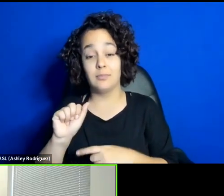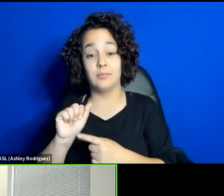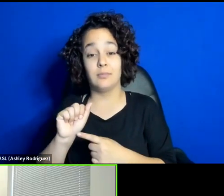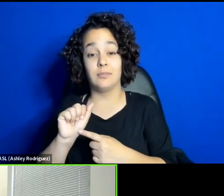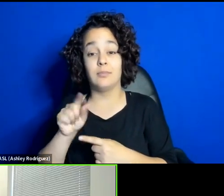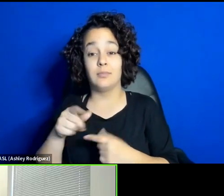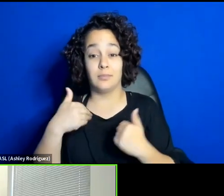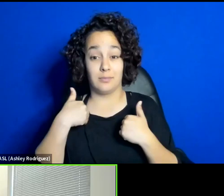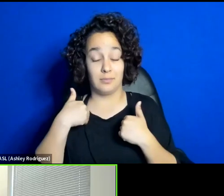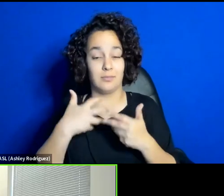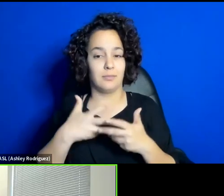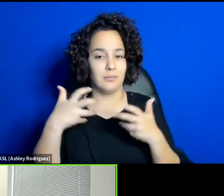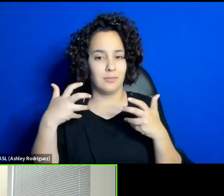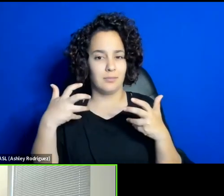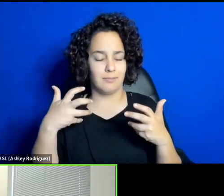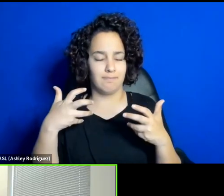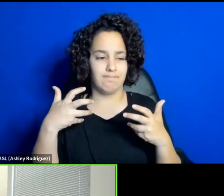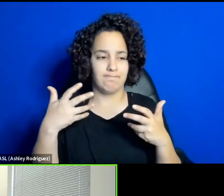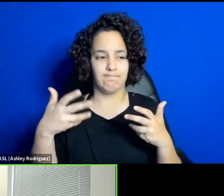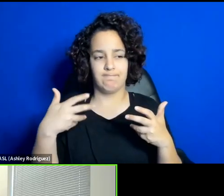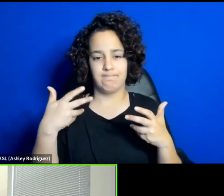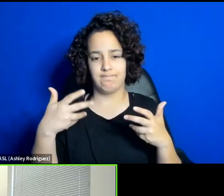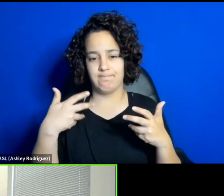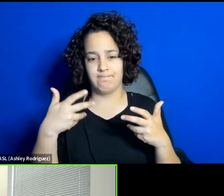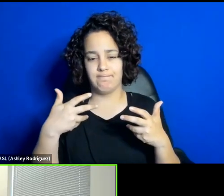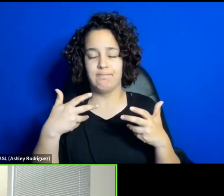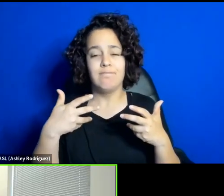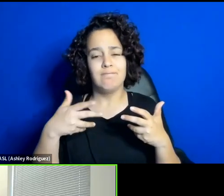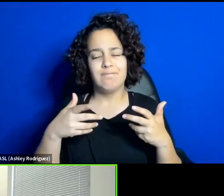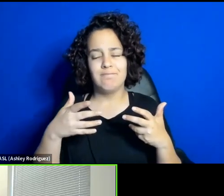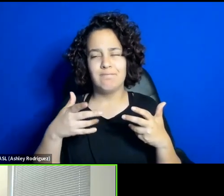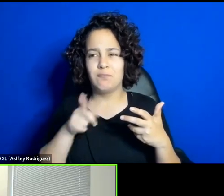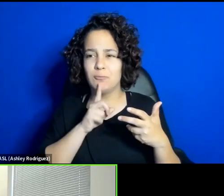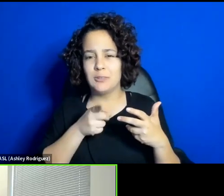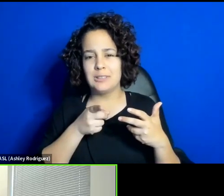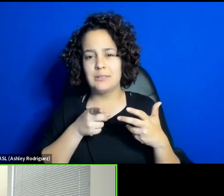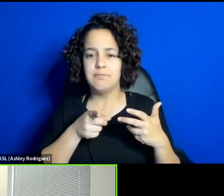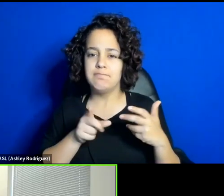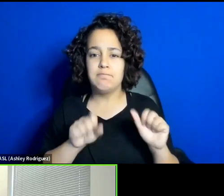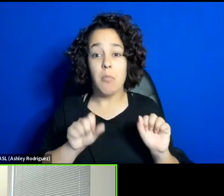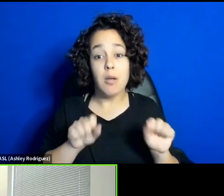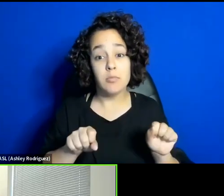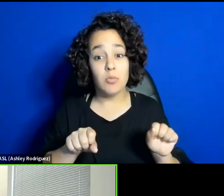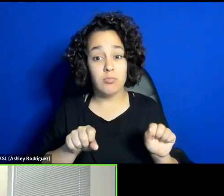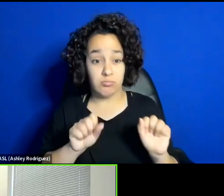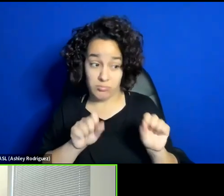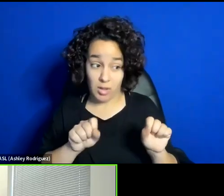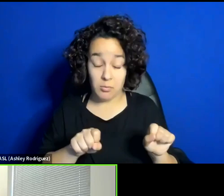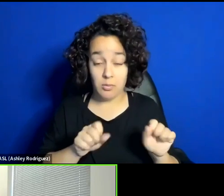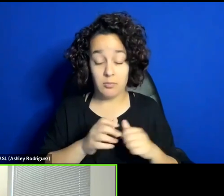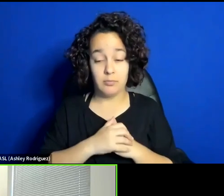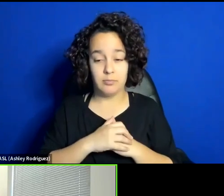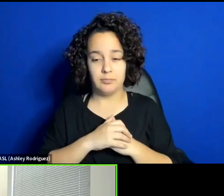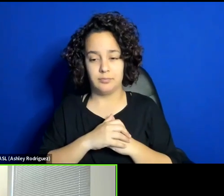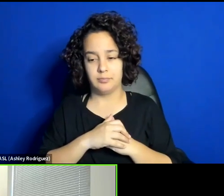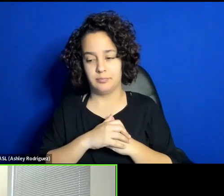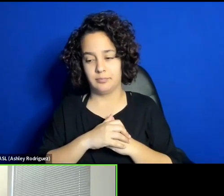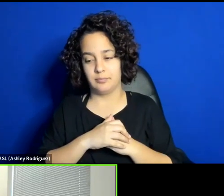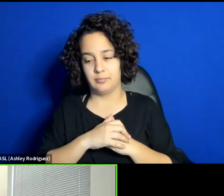potential and, you know, I would very, very